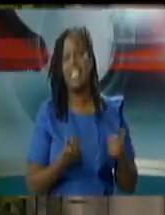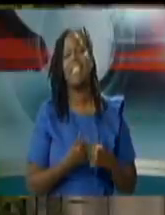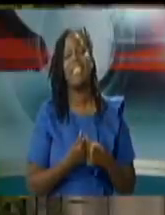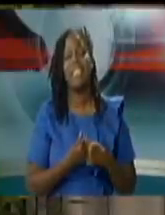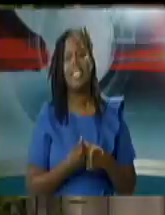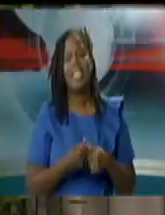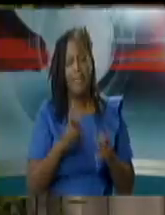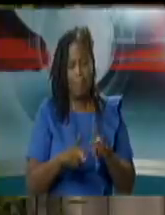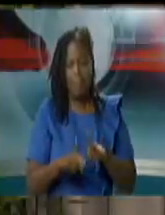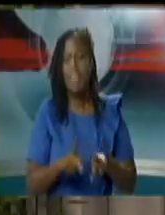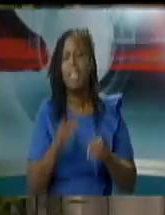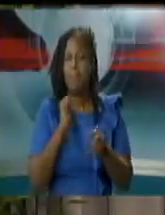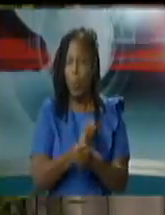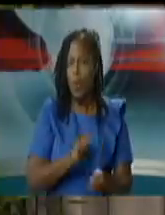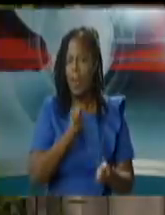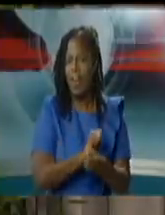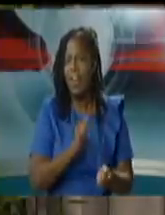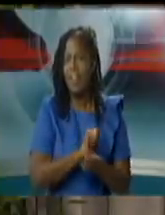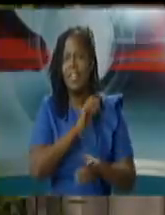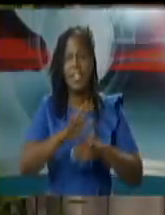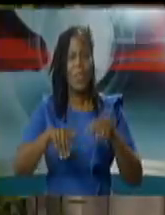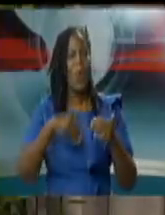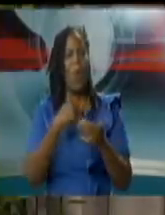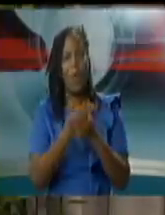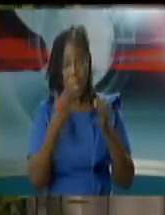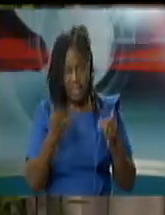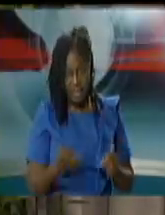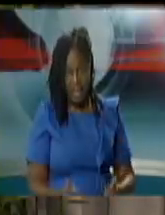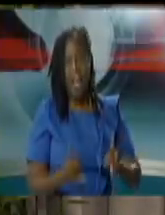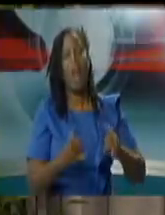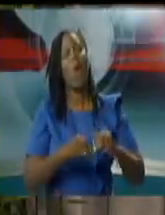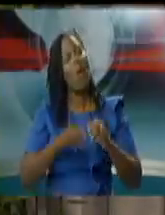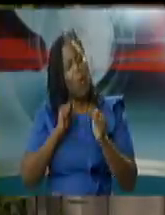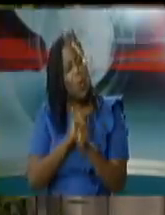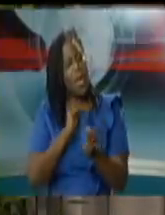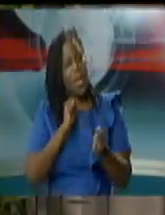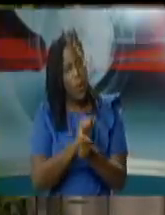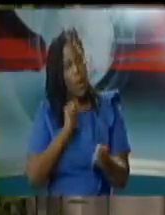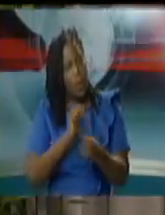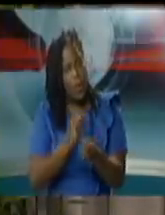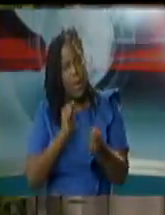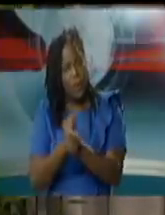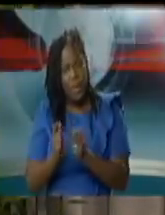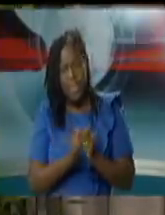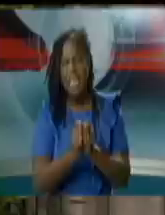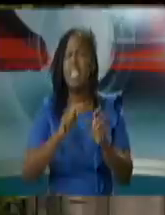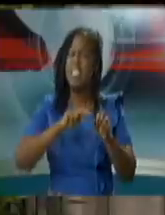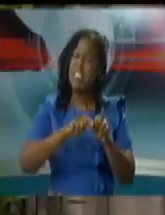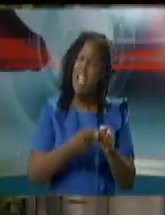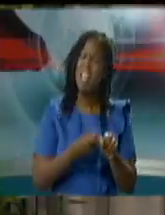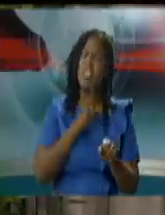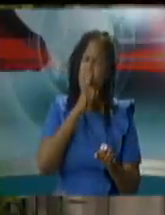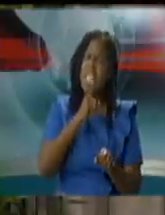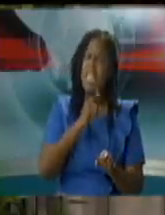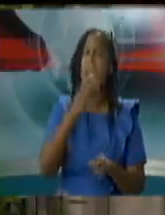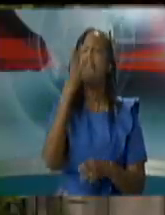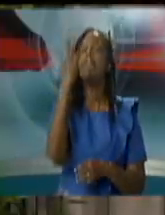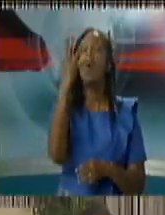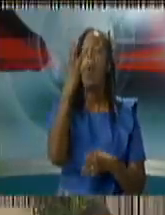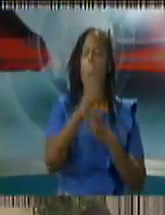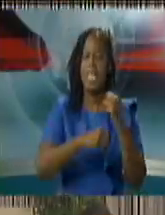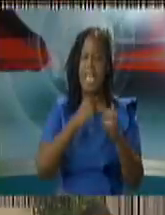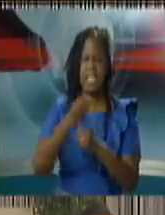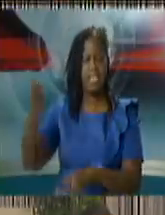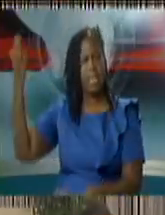so all of these virtual courts are up and running but it started literally four years ago okay as